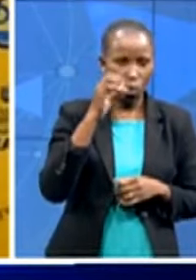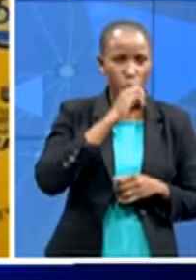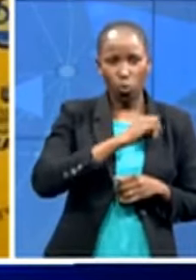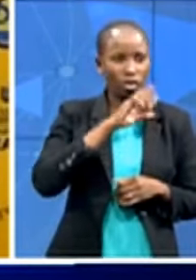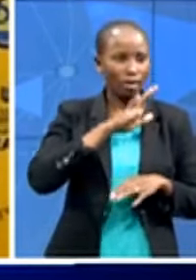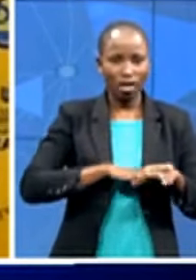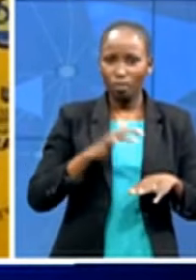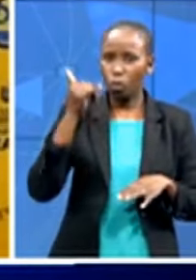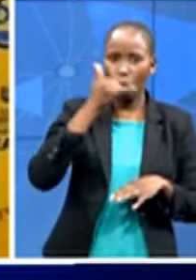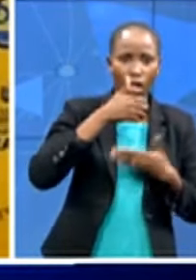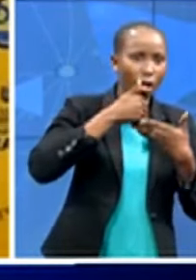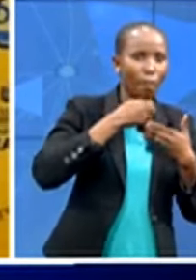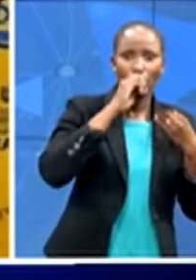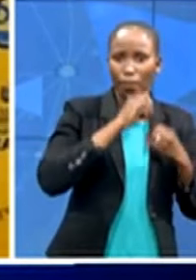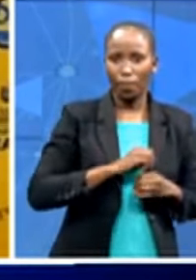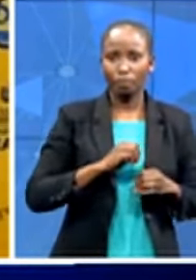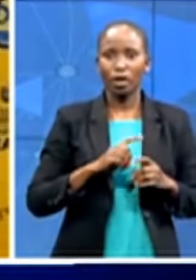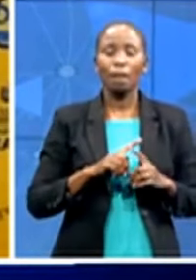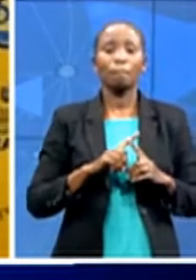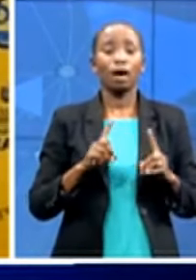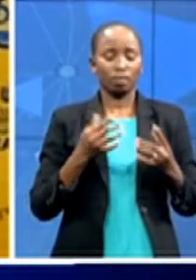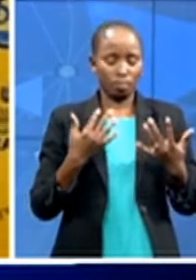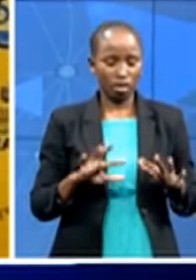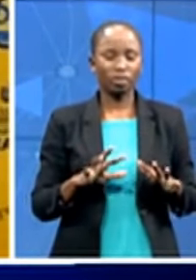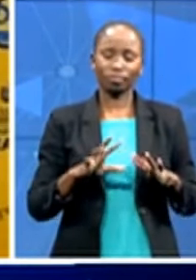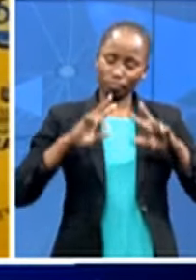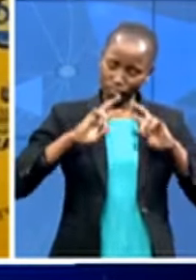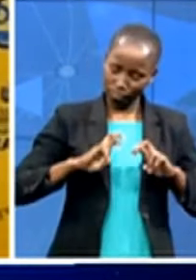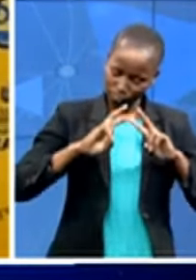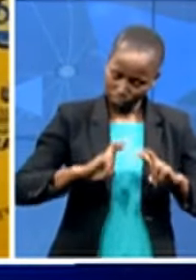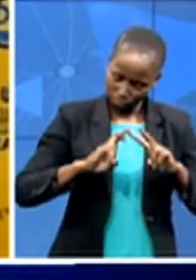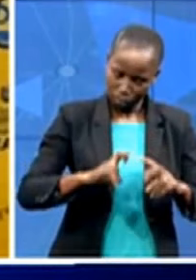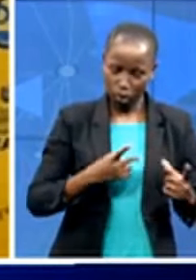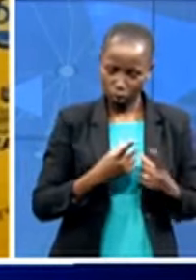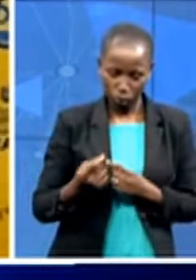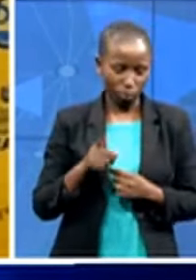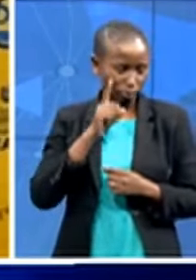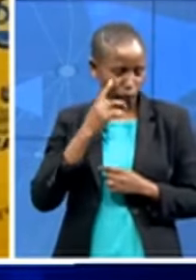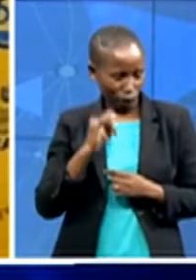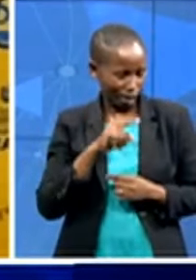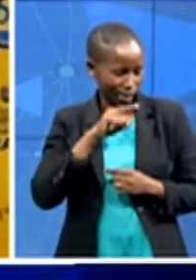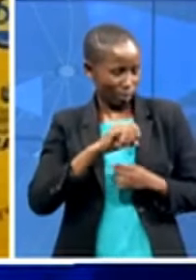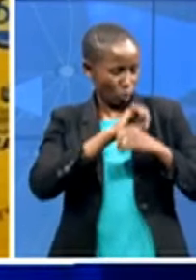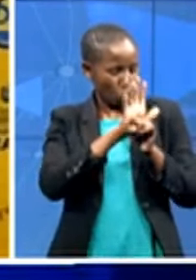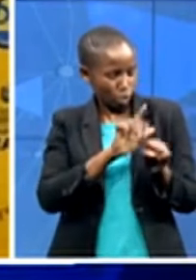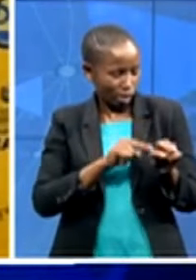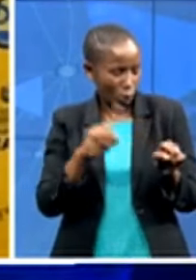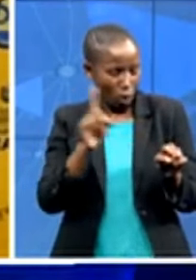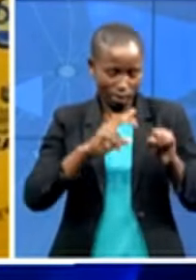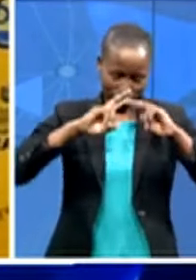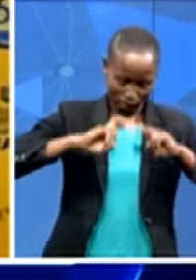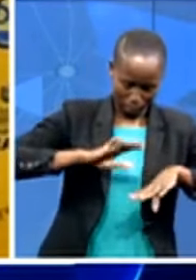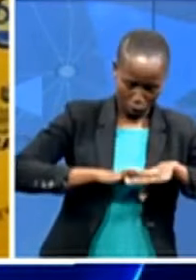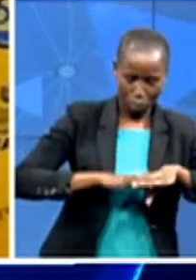a researching and understand how the virus behave so that makes us to be a much more stronger interface